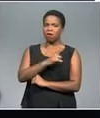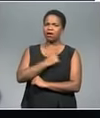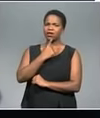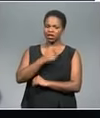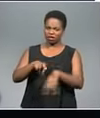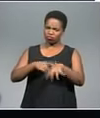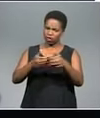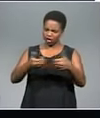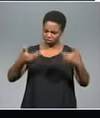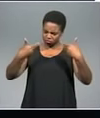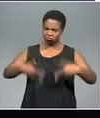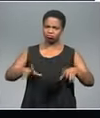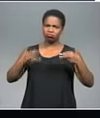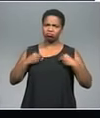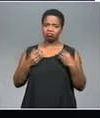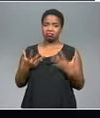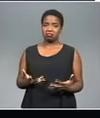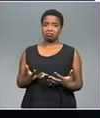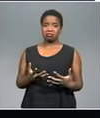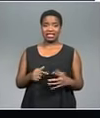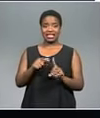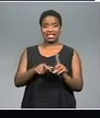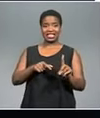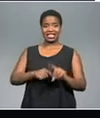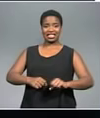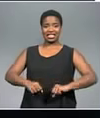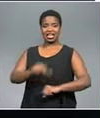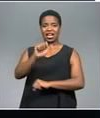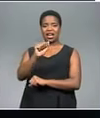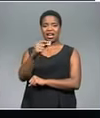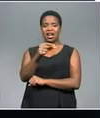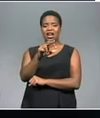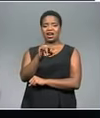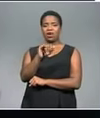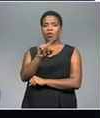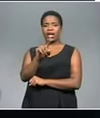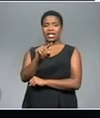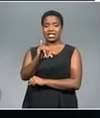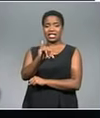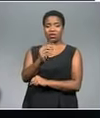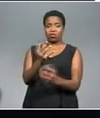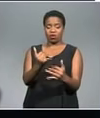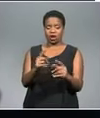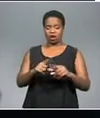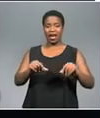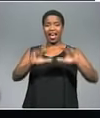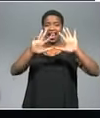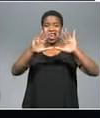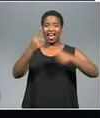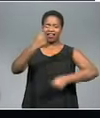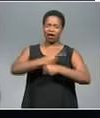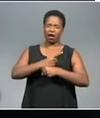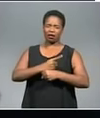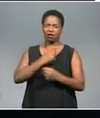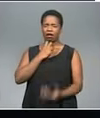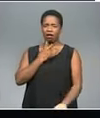he's racist. Former BOSASA COO Angelo Gritzi's wrapped up his testimony after nine days of shocking